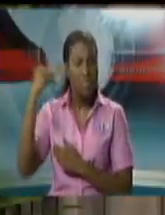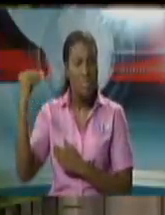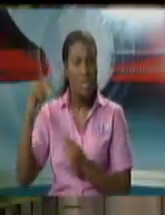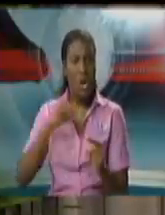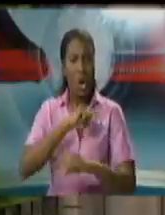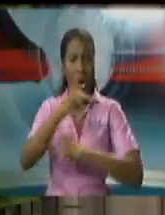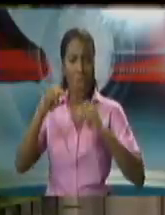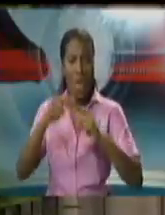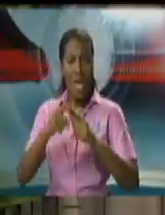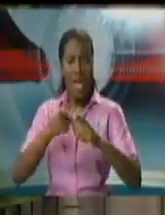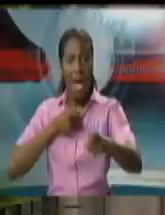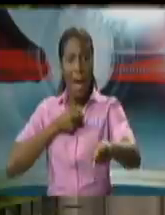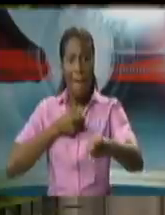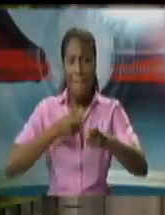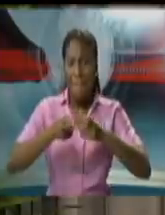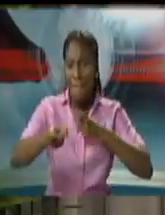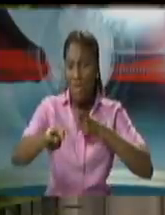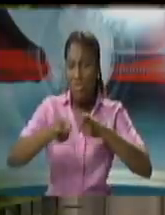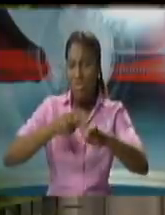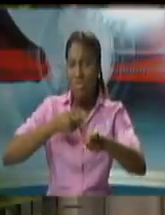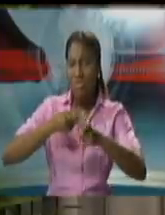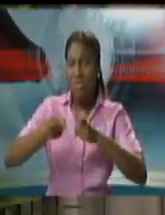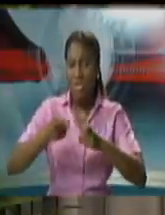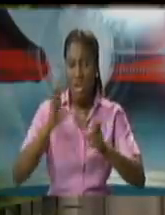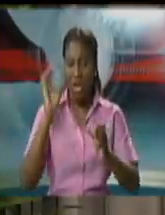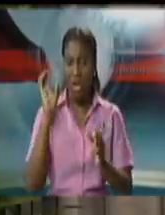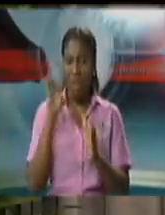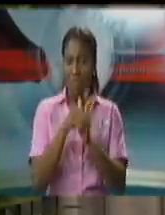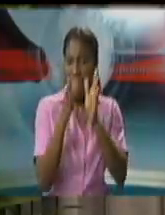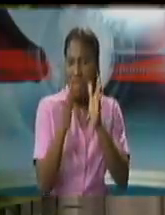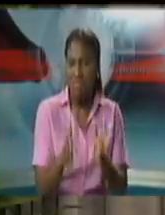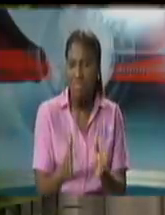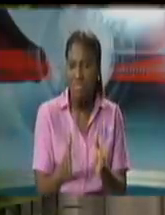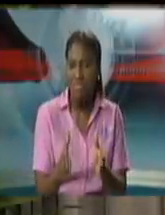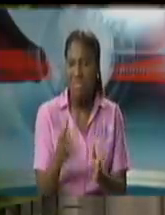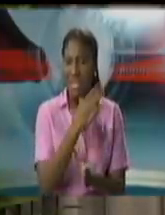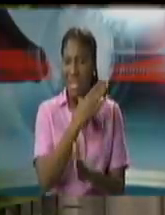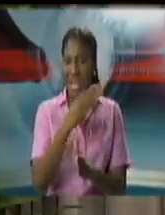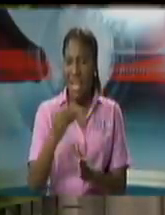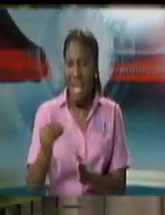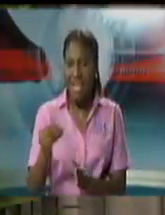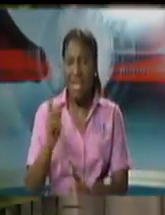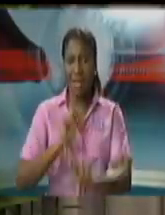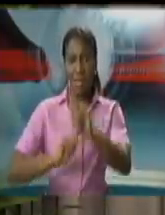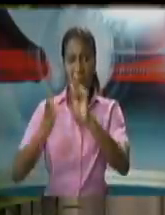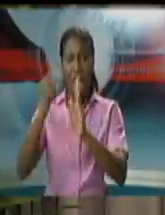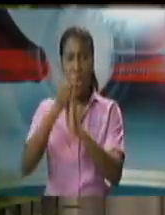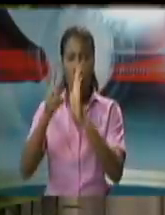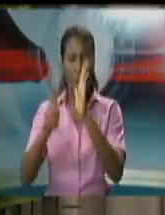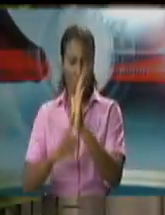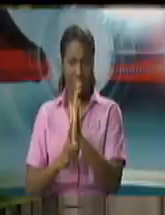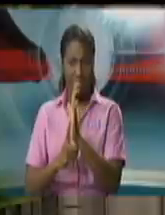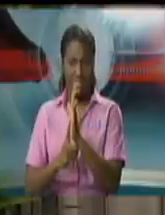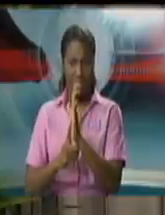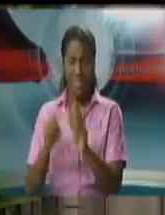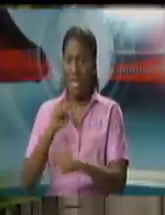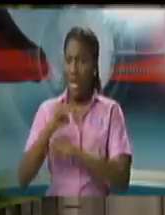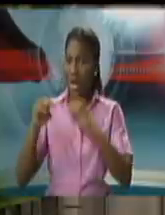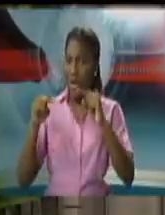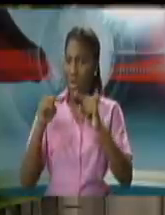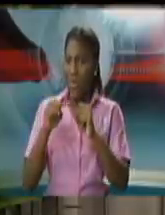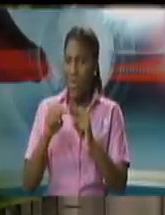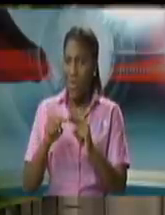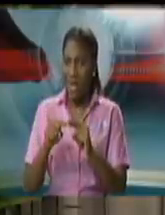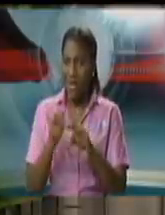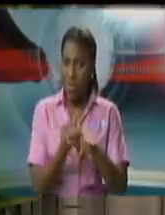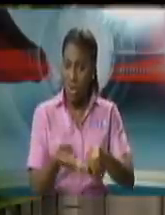criminal cases whilst we looked at plant and machinery people processes and law even if we move the judicial number to 64